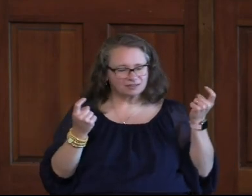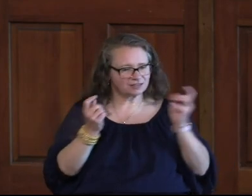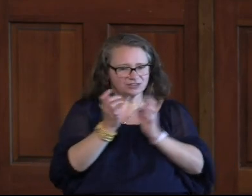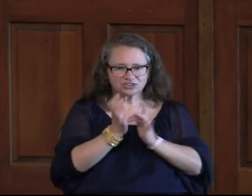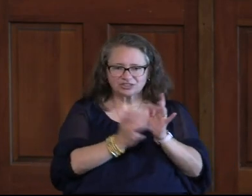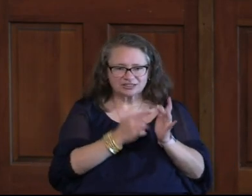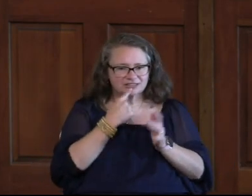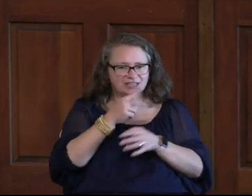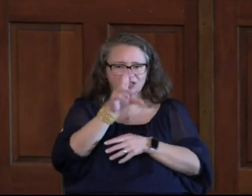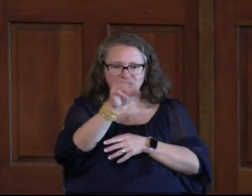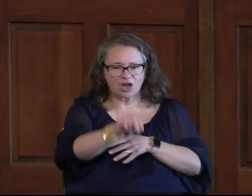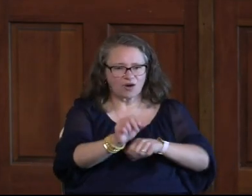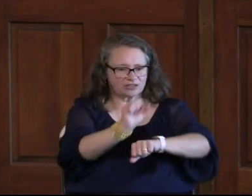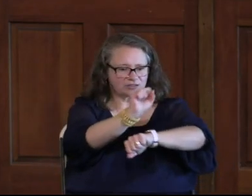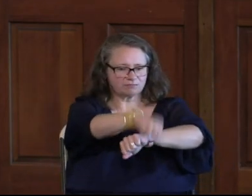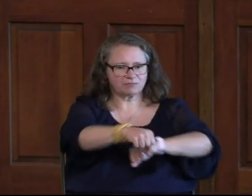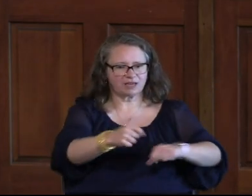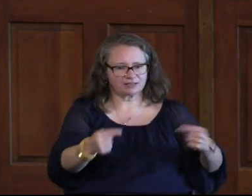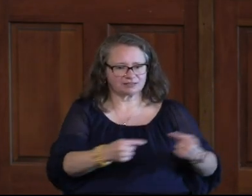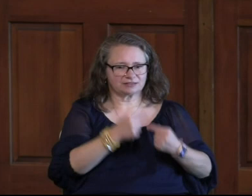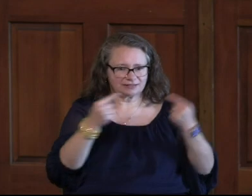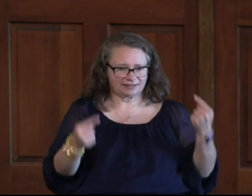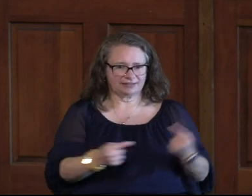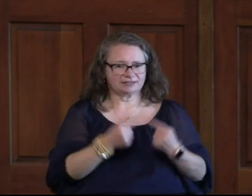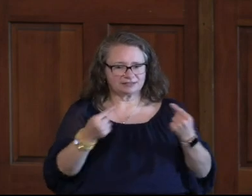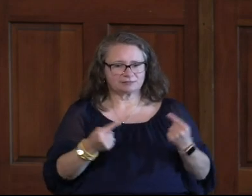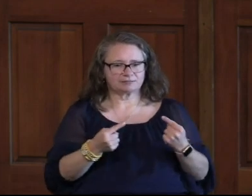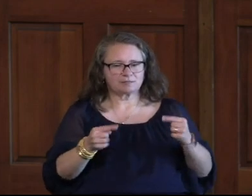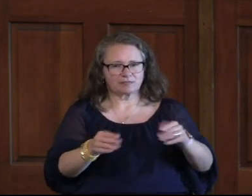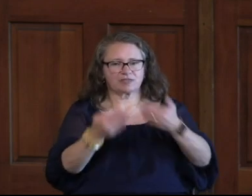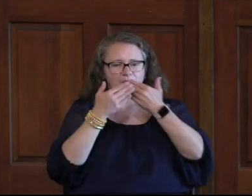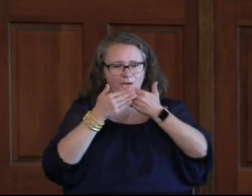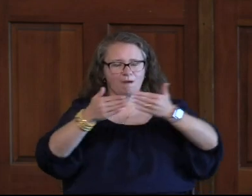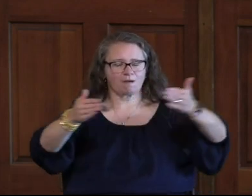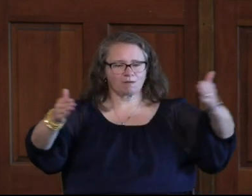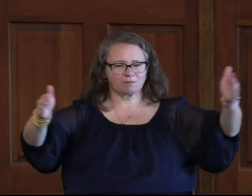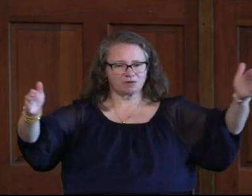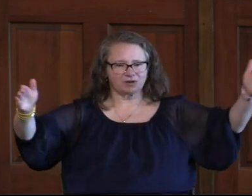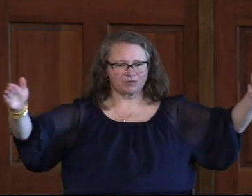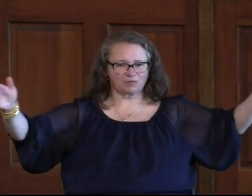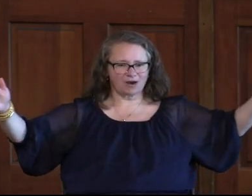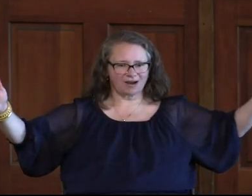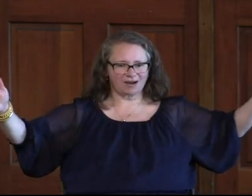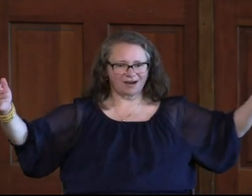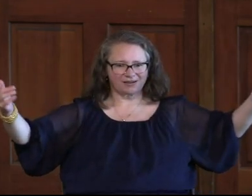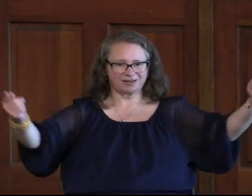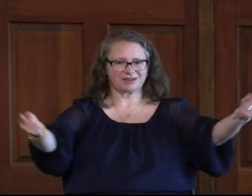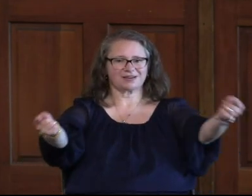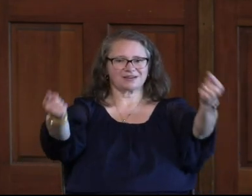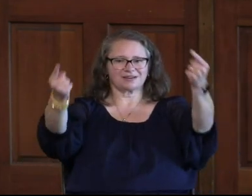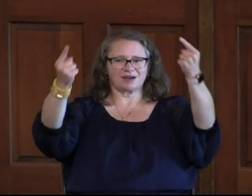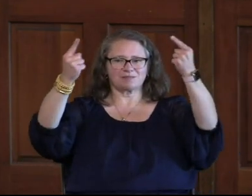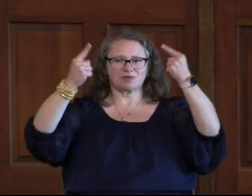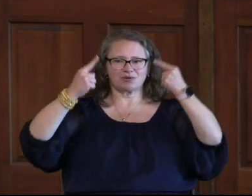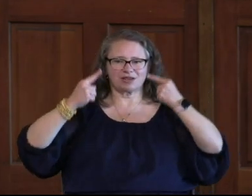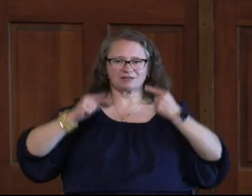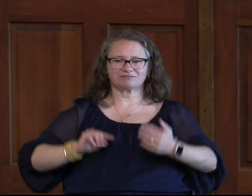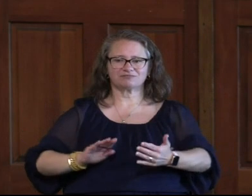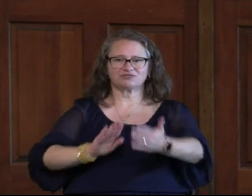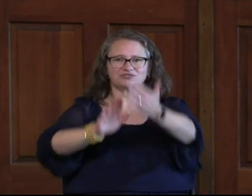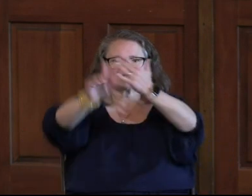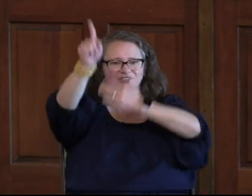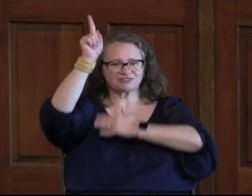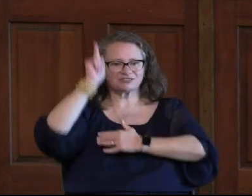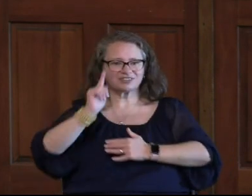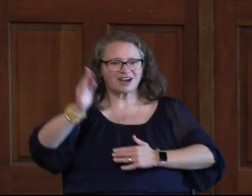Jesus Said I Just Conquered Sin And I Just Open The Door Wide The Veil Is Torn Come On Into The Presence Of God You Know